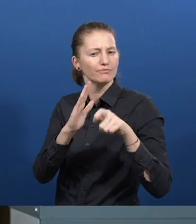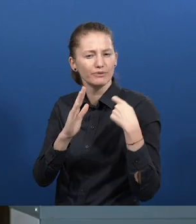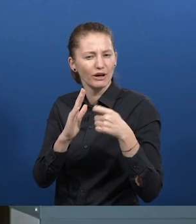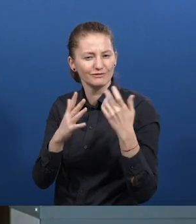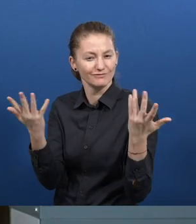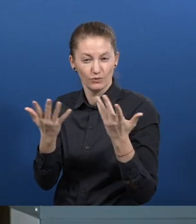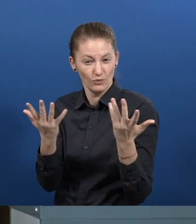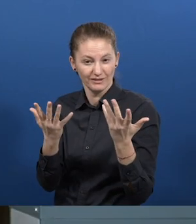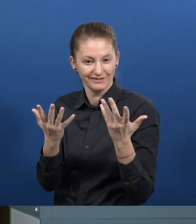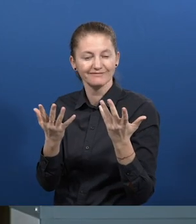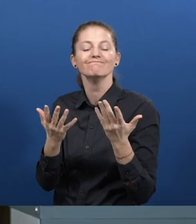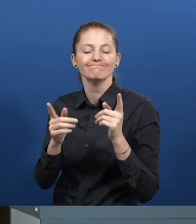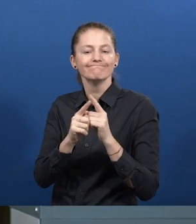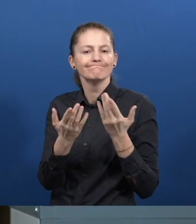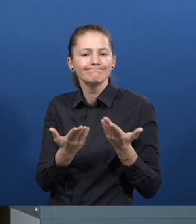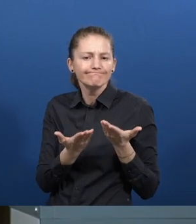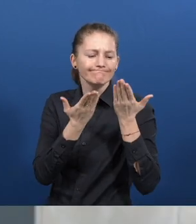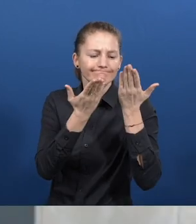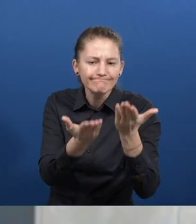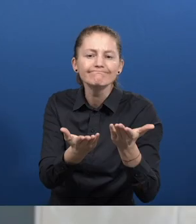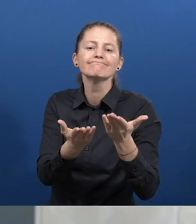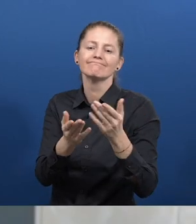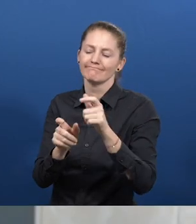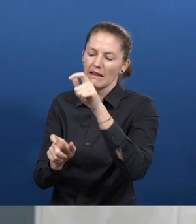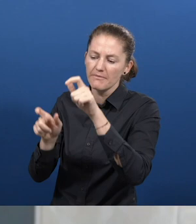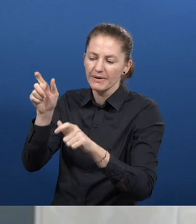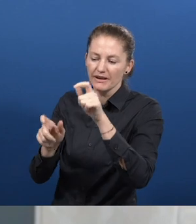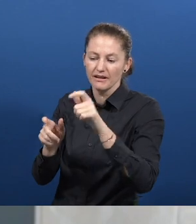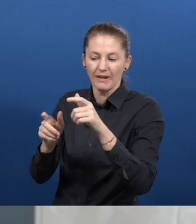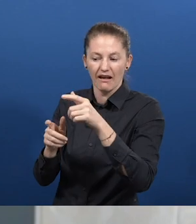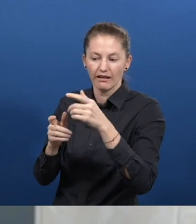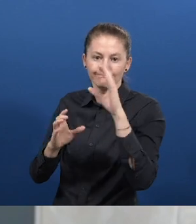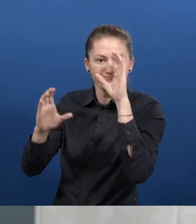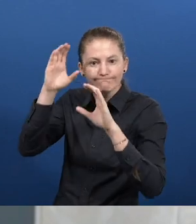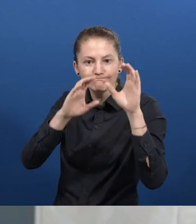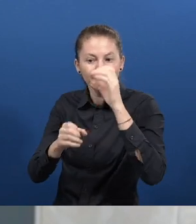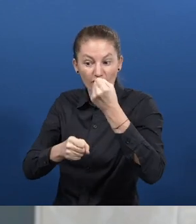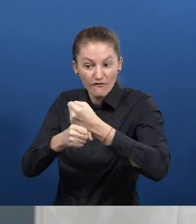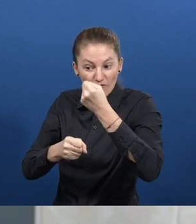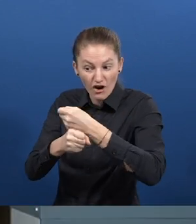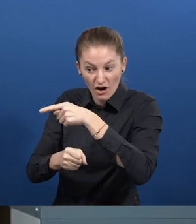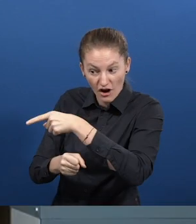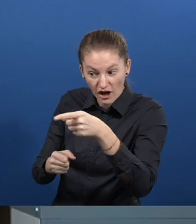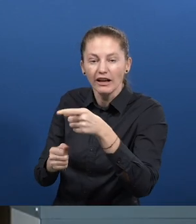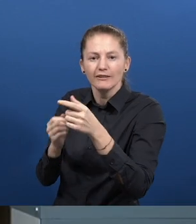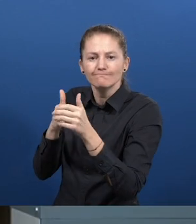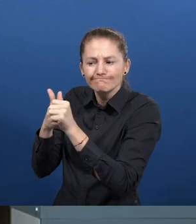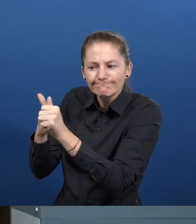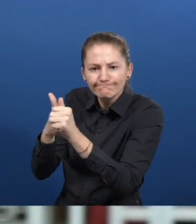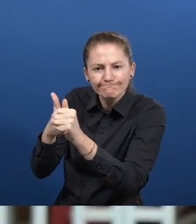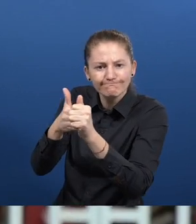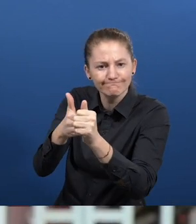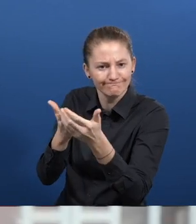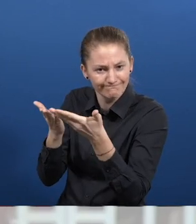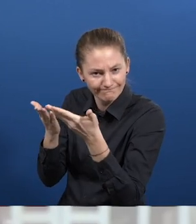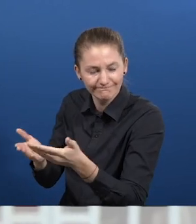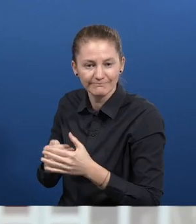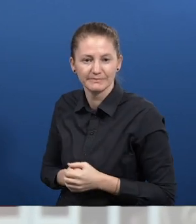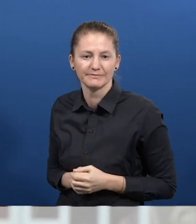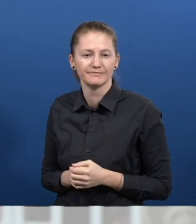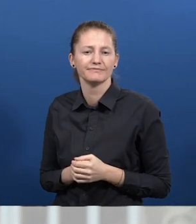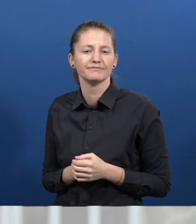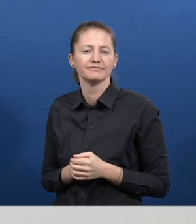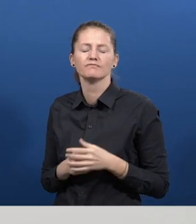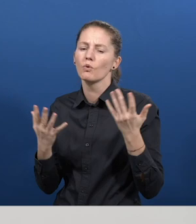element of the innovation are to provide employment guidance to the job seeker. What is